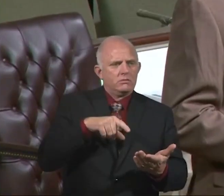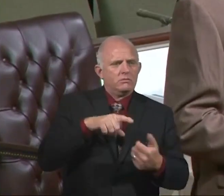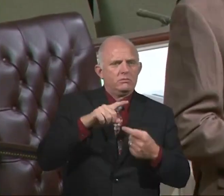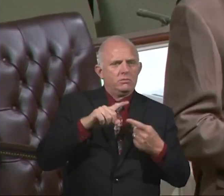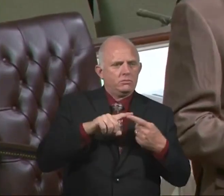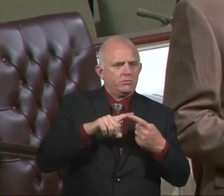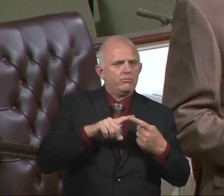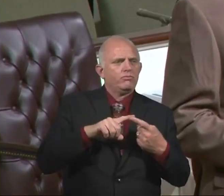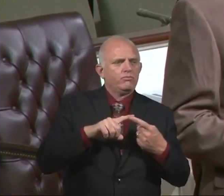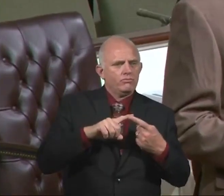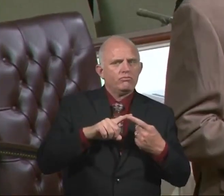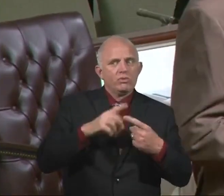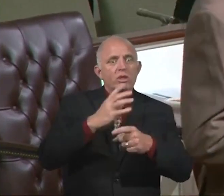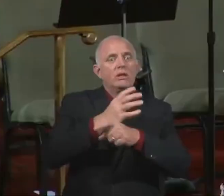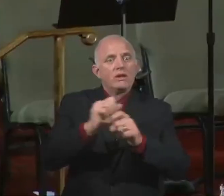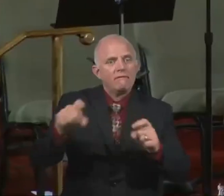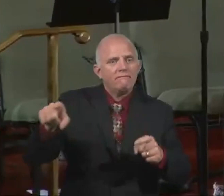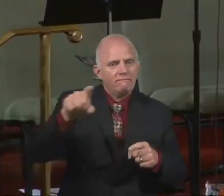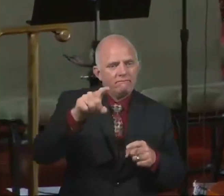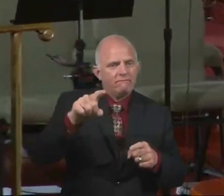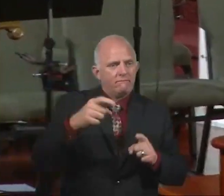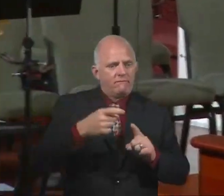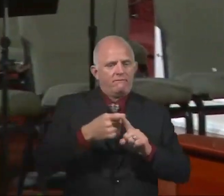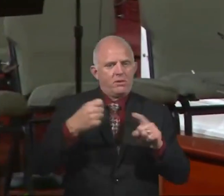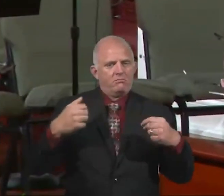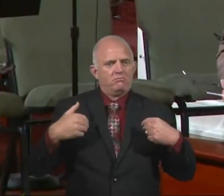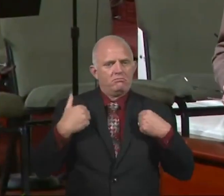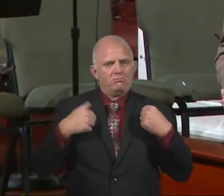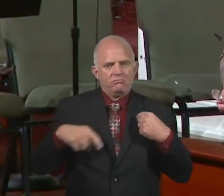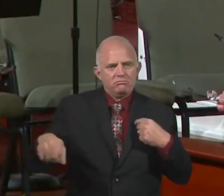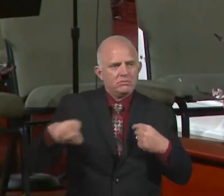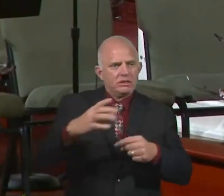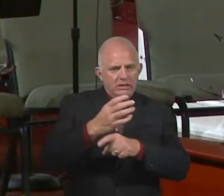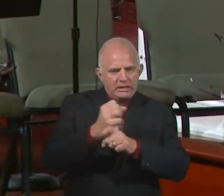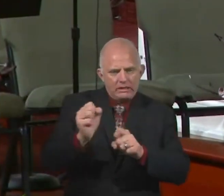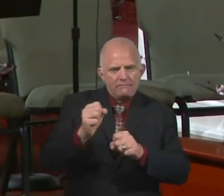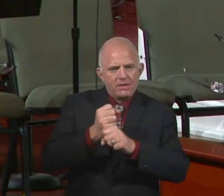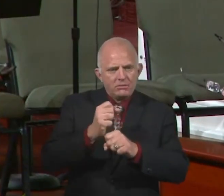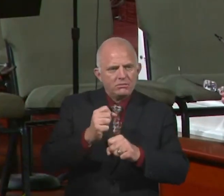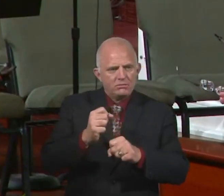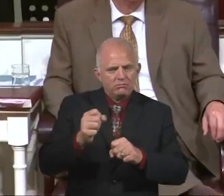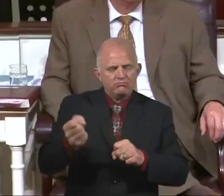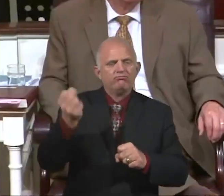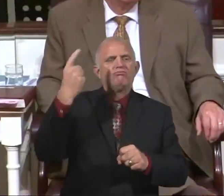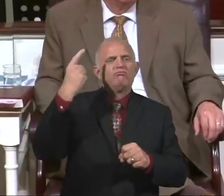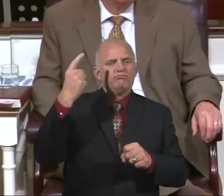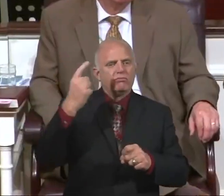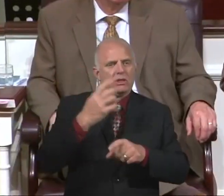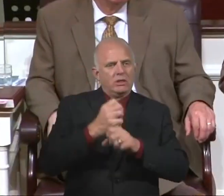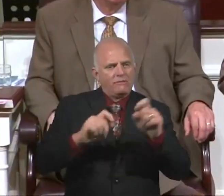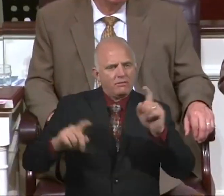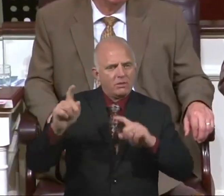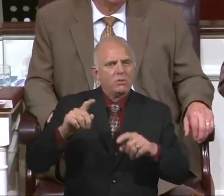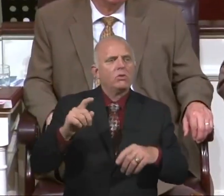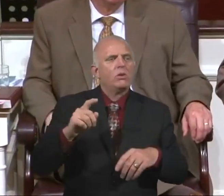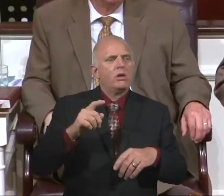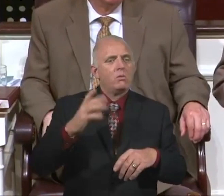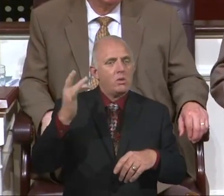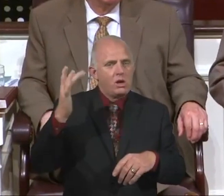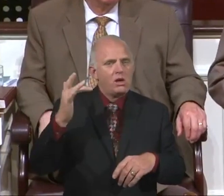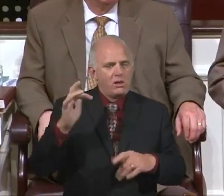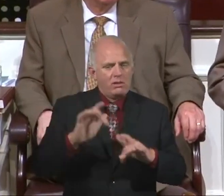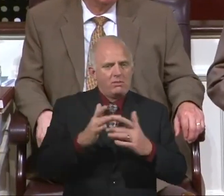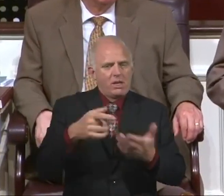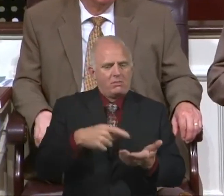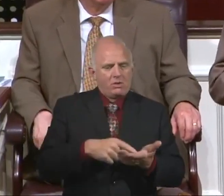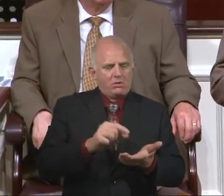first of all, we'd be saved. That from a child, you've known the Holy Scripture. They will make you wise to salvation. People who get saved, someone has shown the Bible. Number two, so